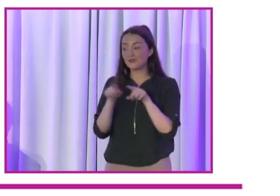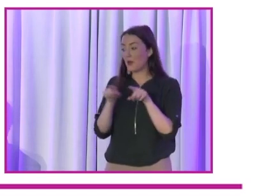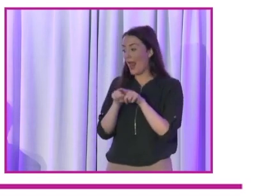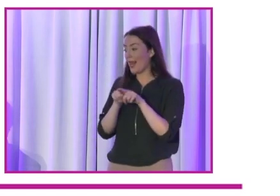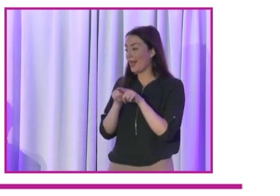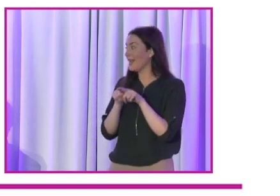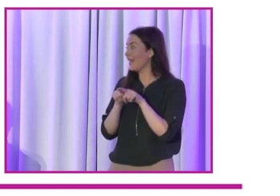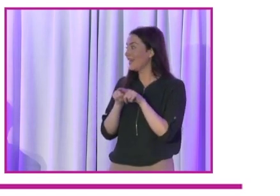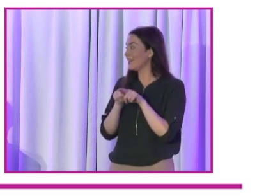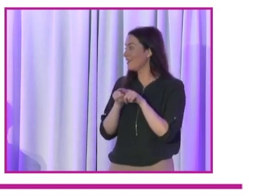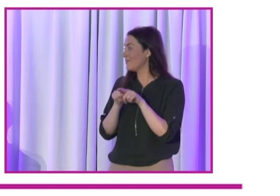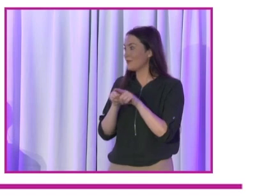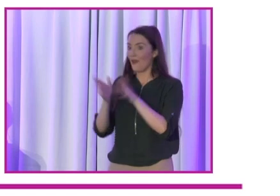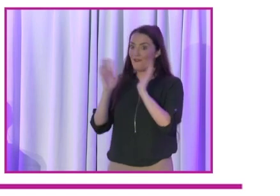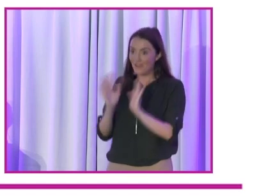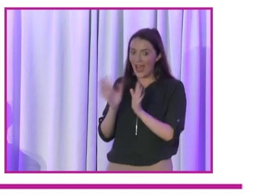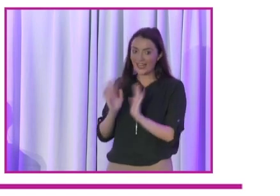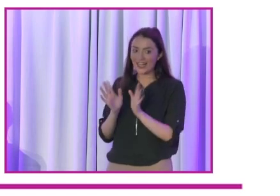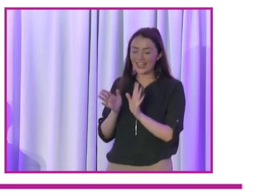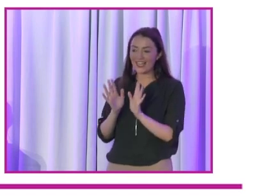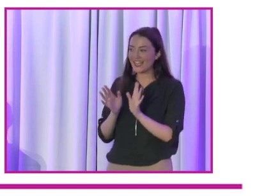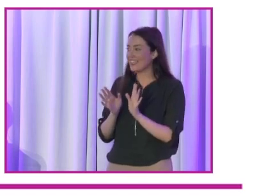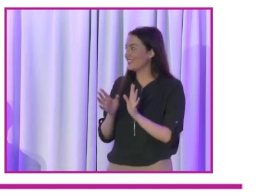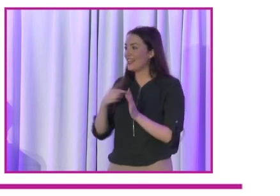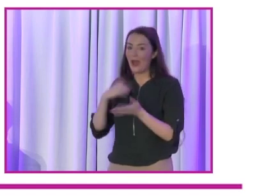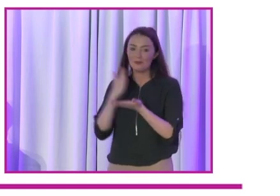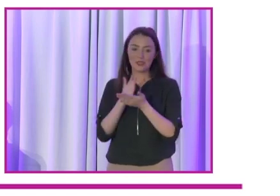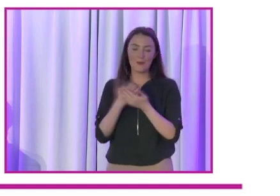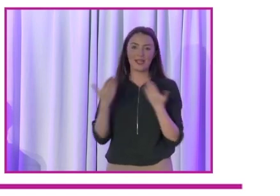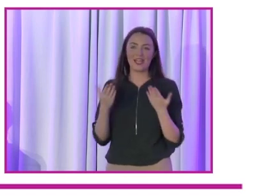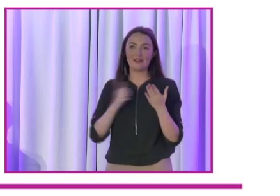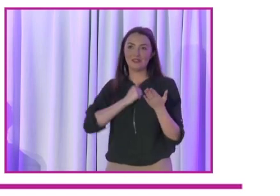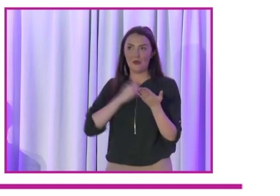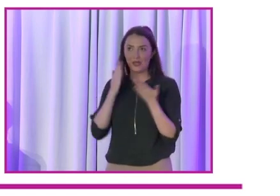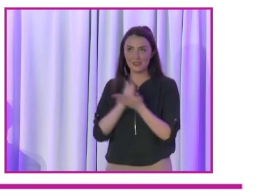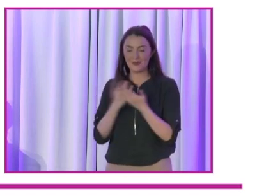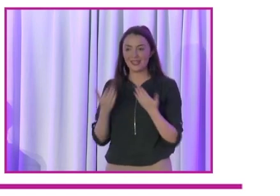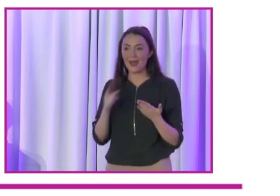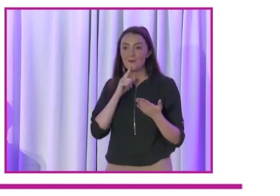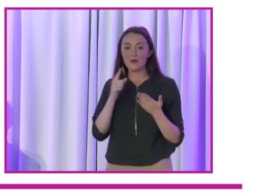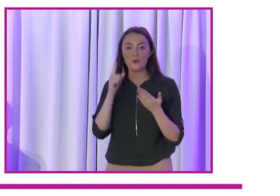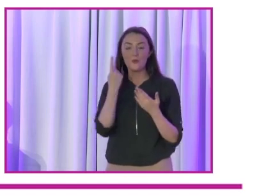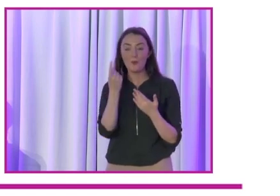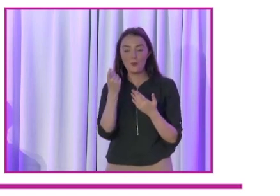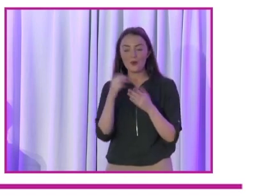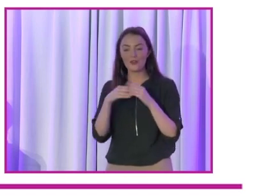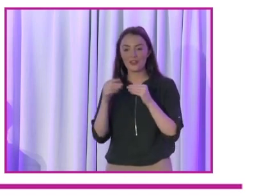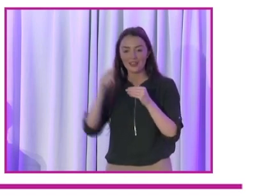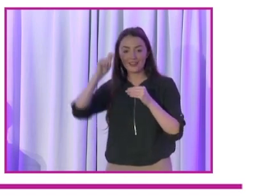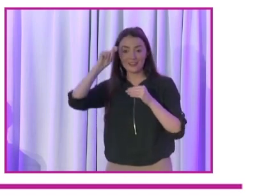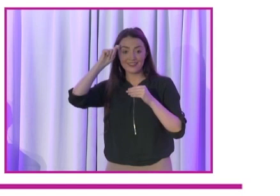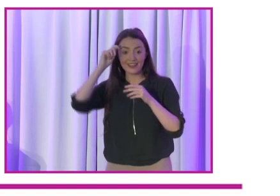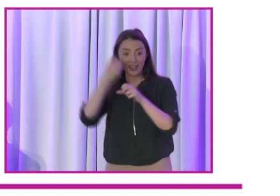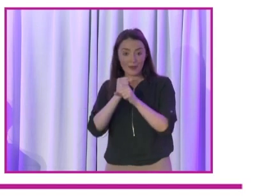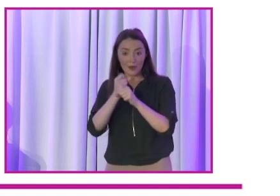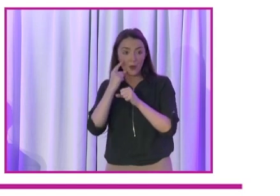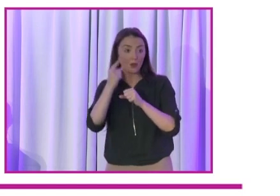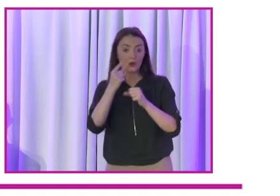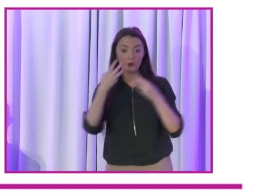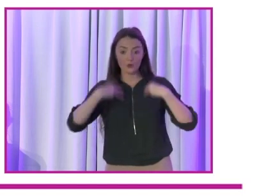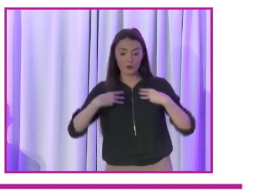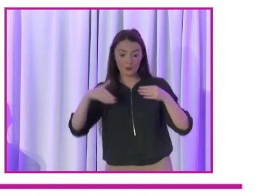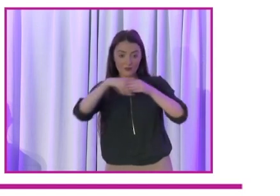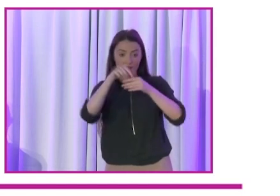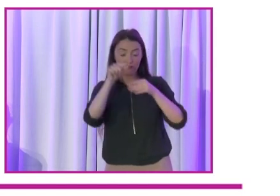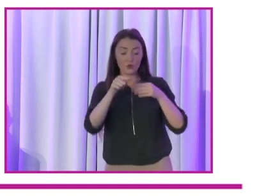what? I'm stopping. And finally, just think about it. Look at the women in your life who